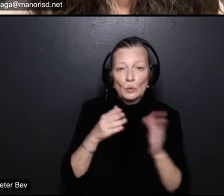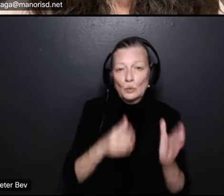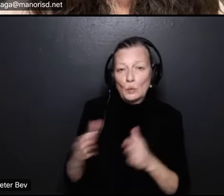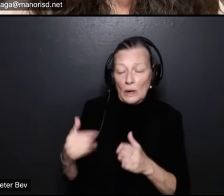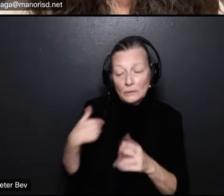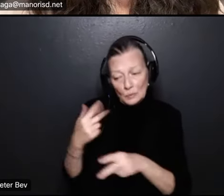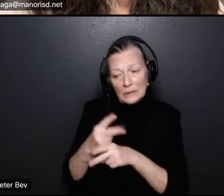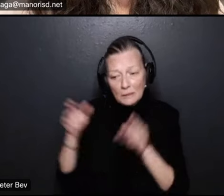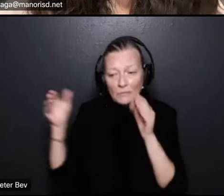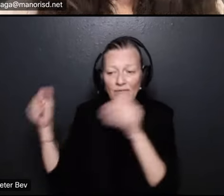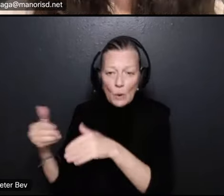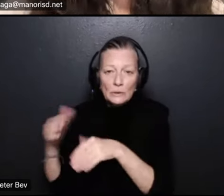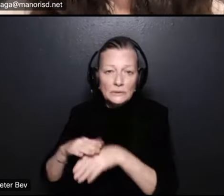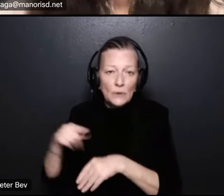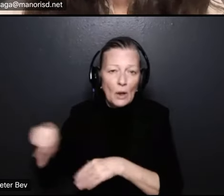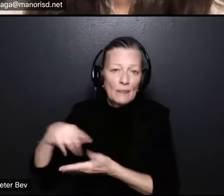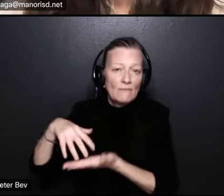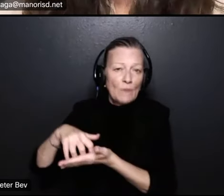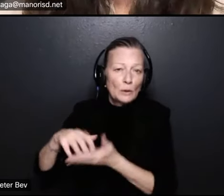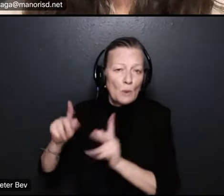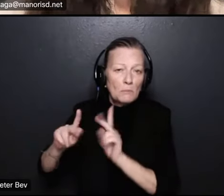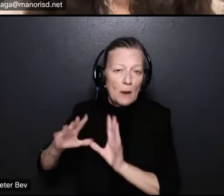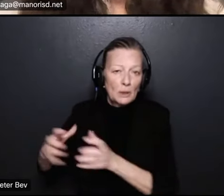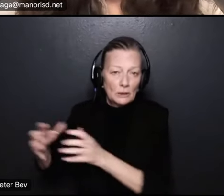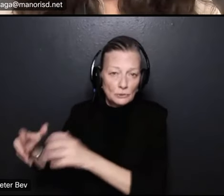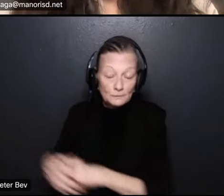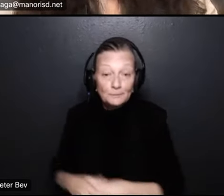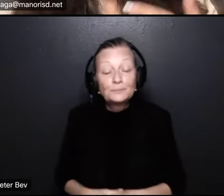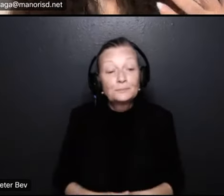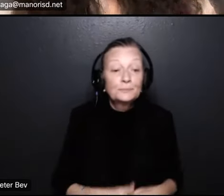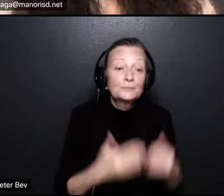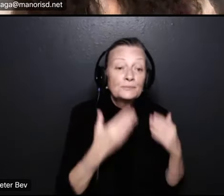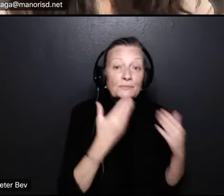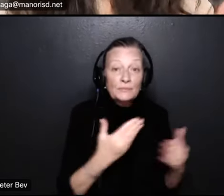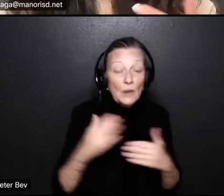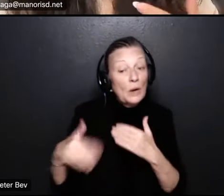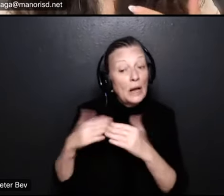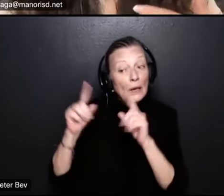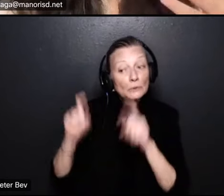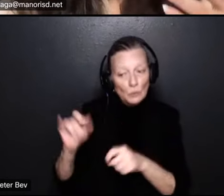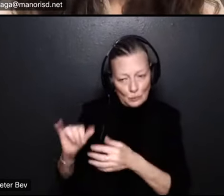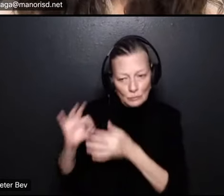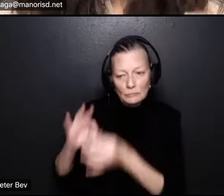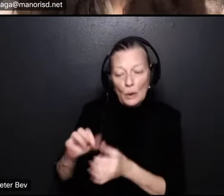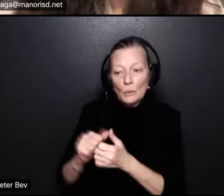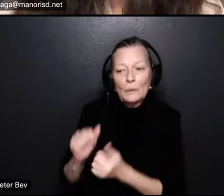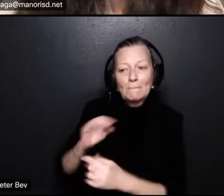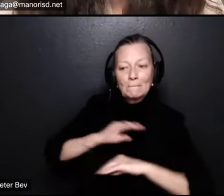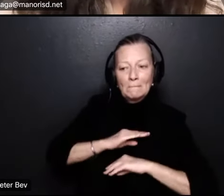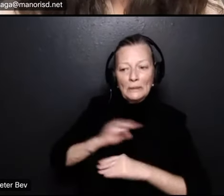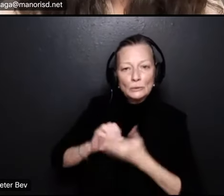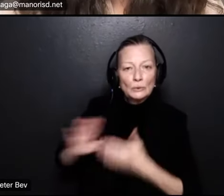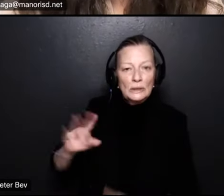thank you uh next question also relates to meeting students needs um what what